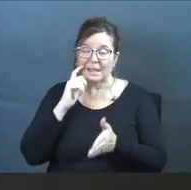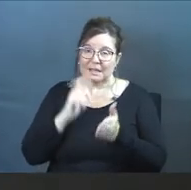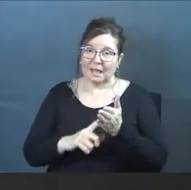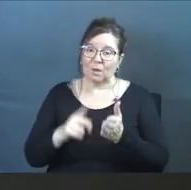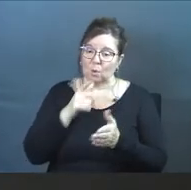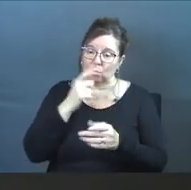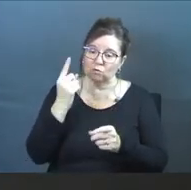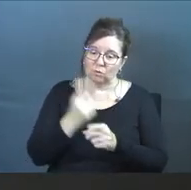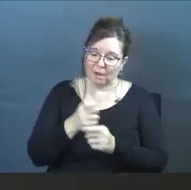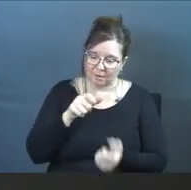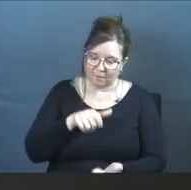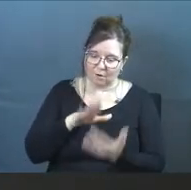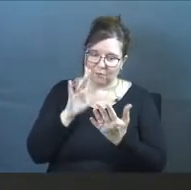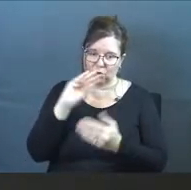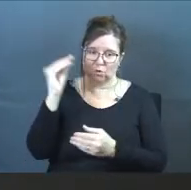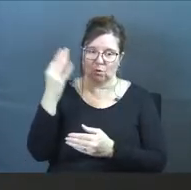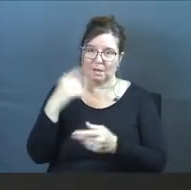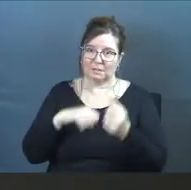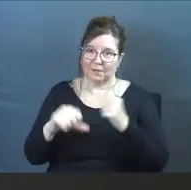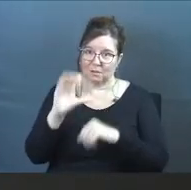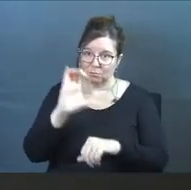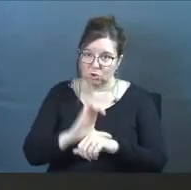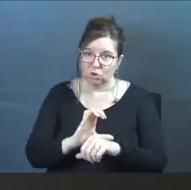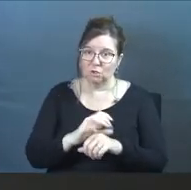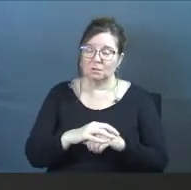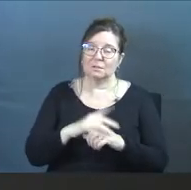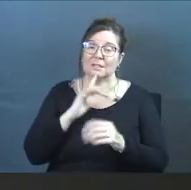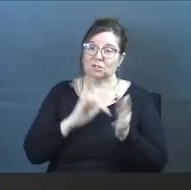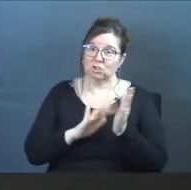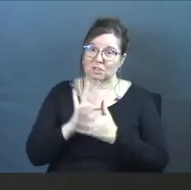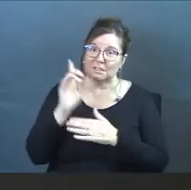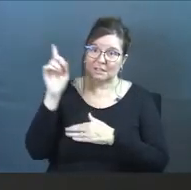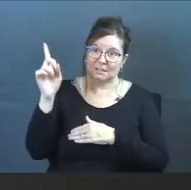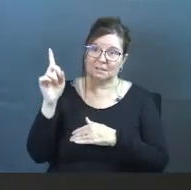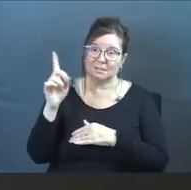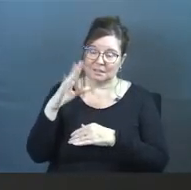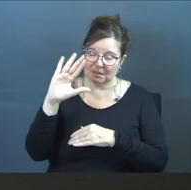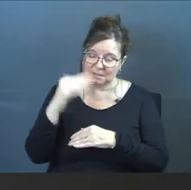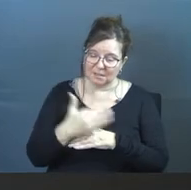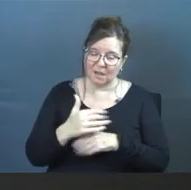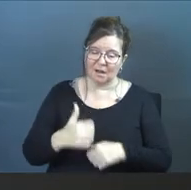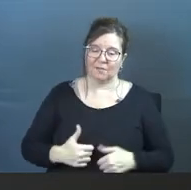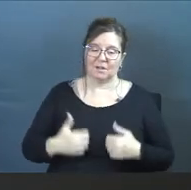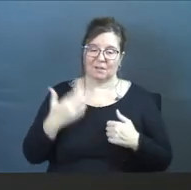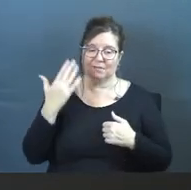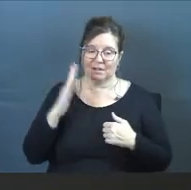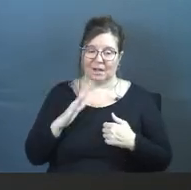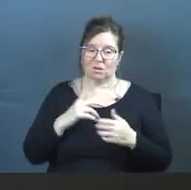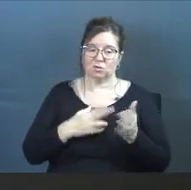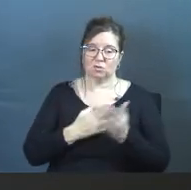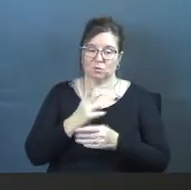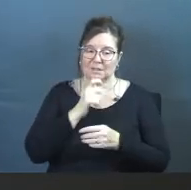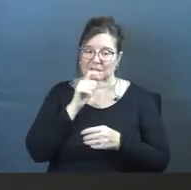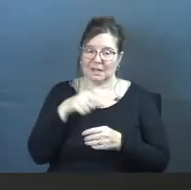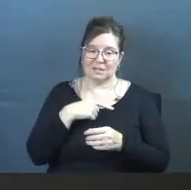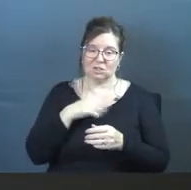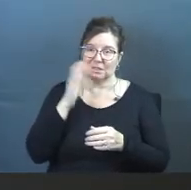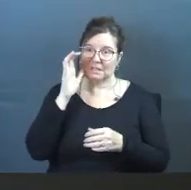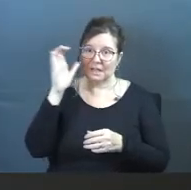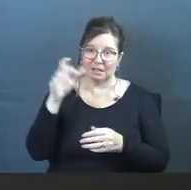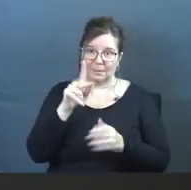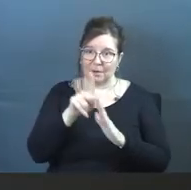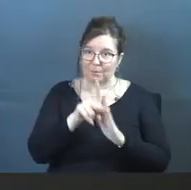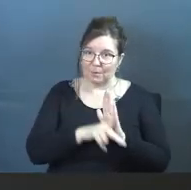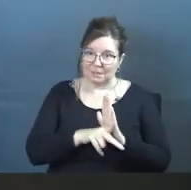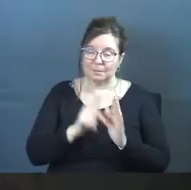Acknowledge who's right in front of you, Grace Fellowship Church. It is Jesus, the Son of the living God. Truth is just not a concept of